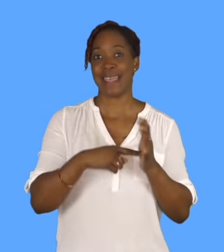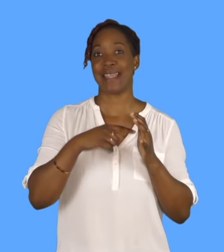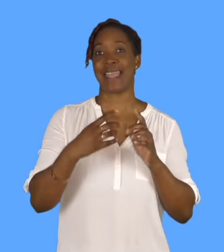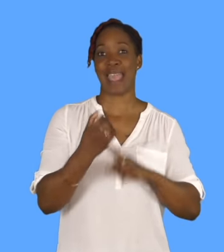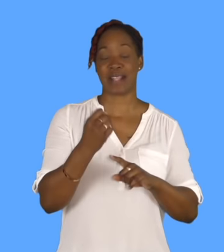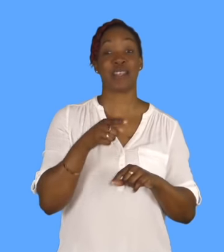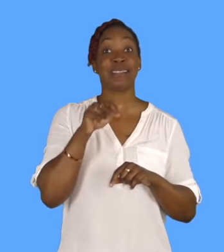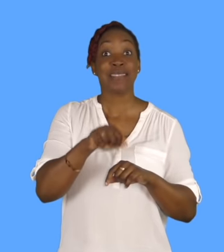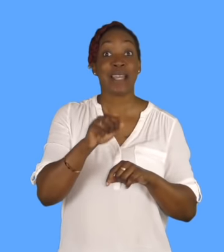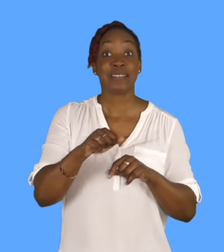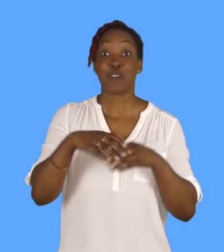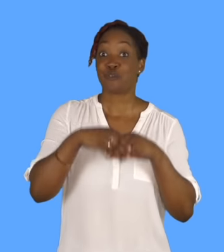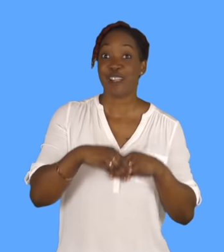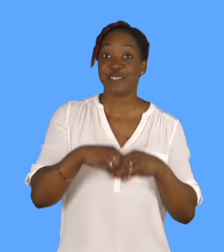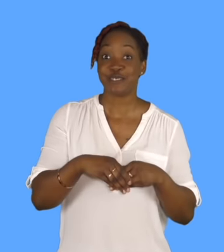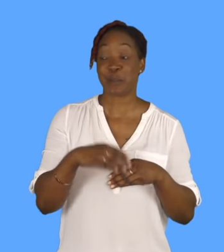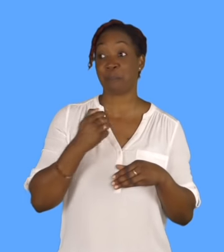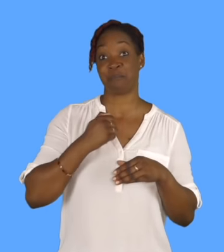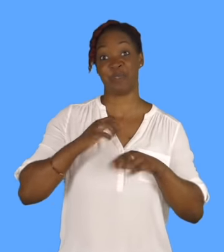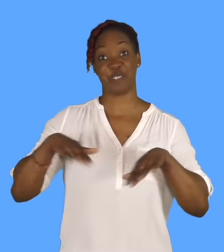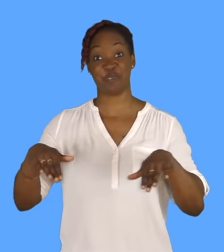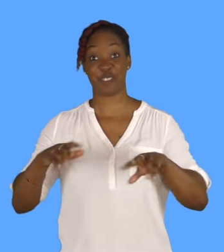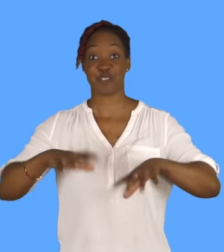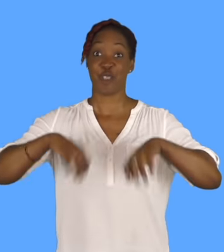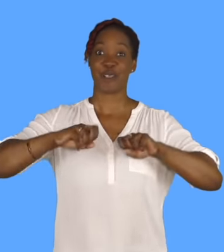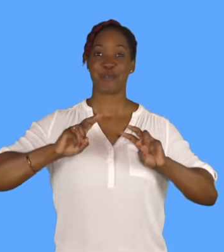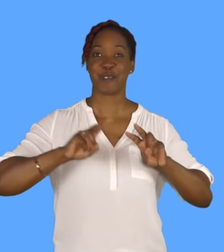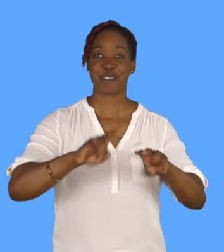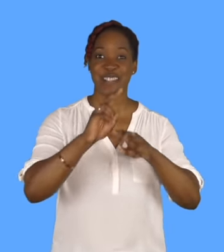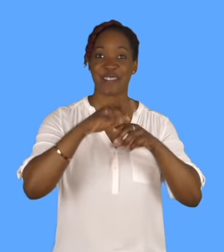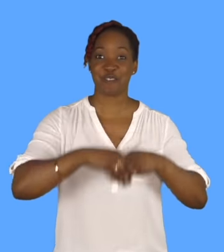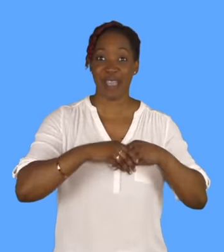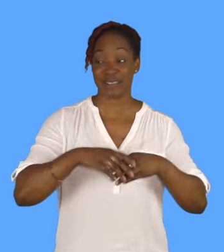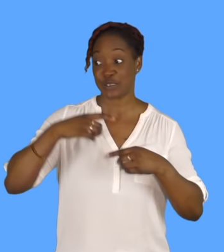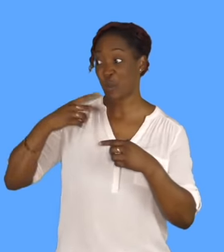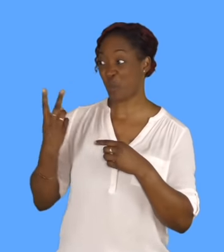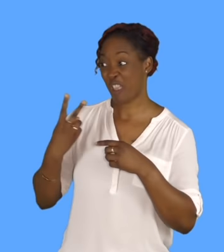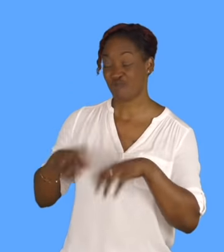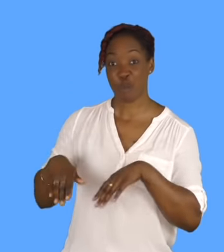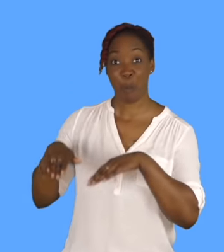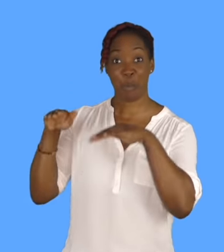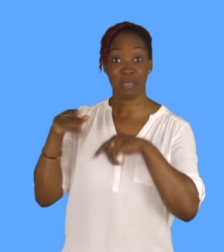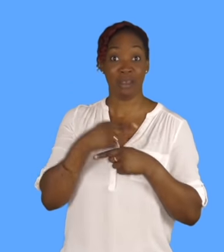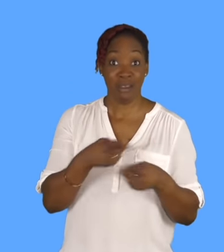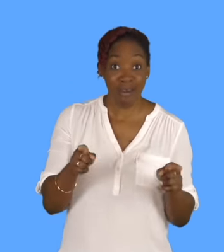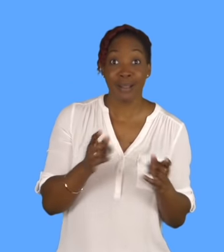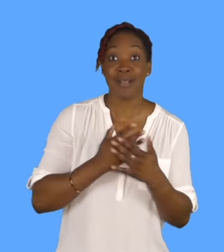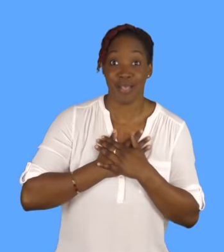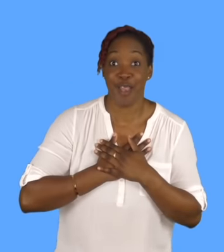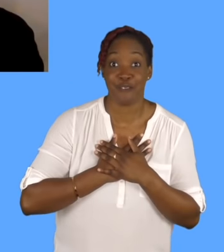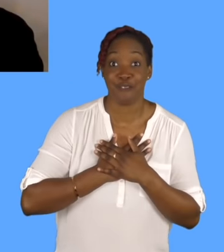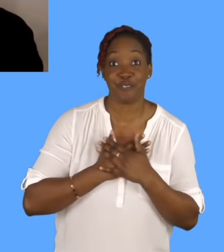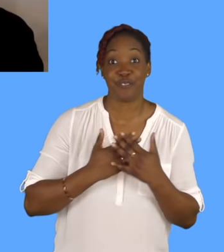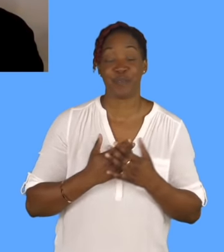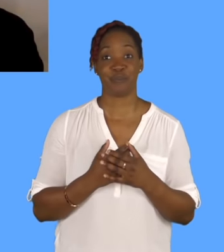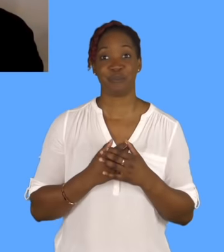and it was something that we grew up with, and they love it, and they watched the reunion, which was great. You what mean? I thought it'd be